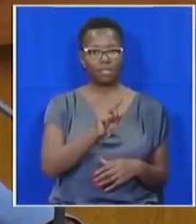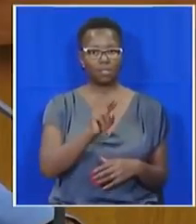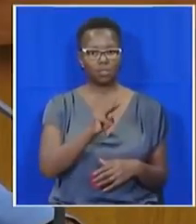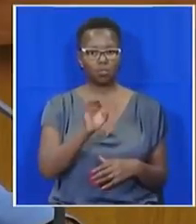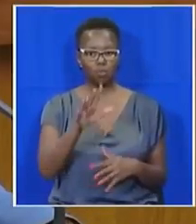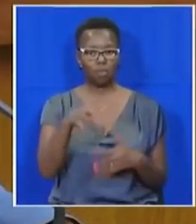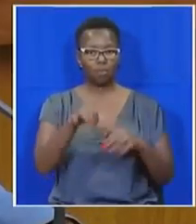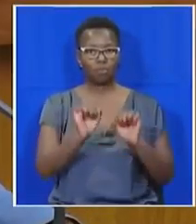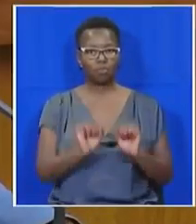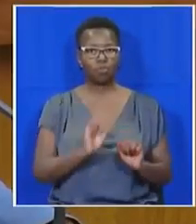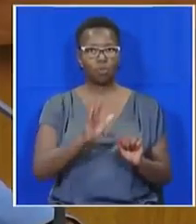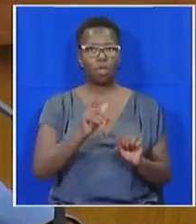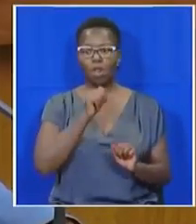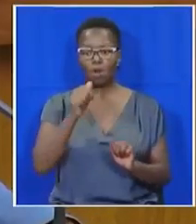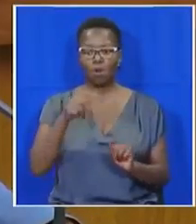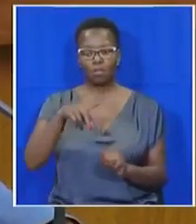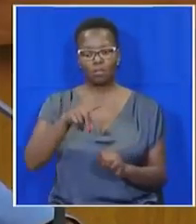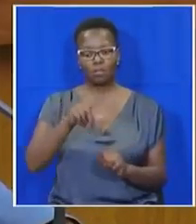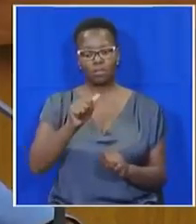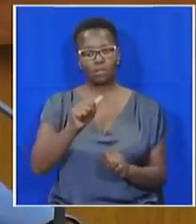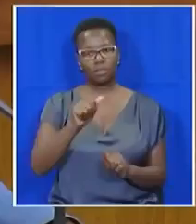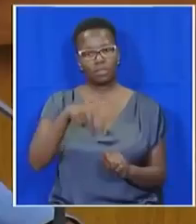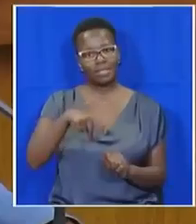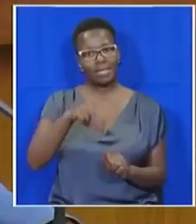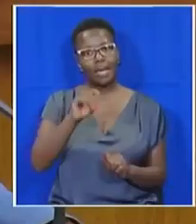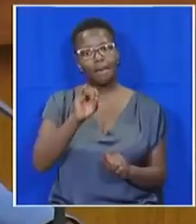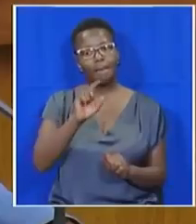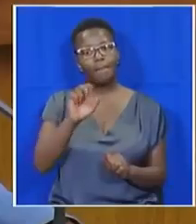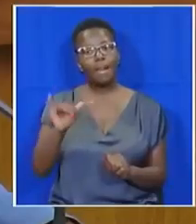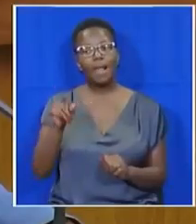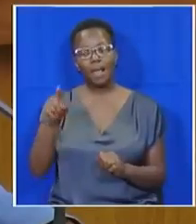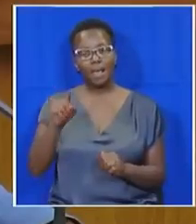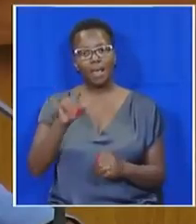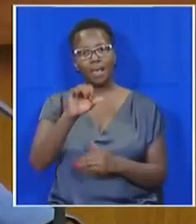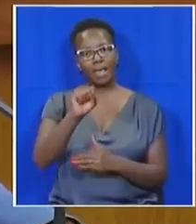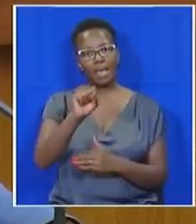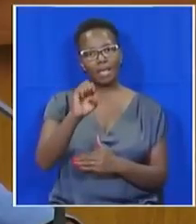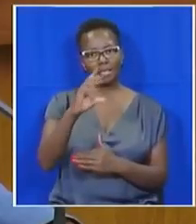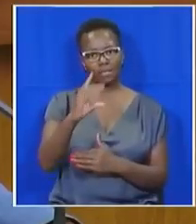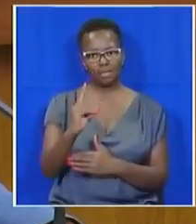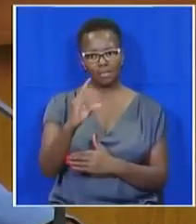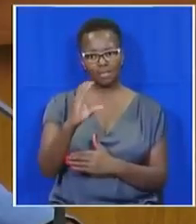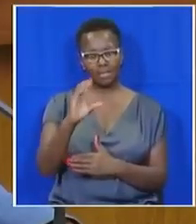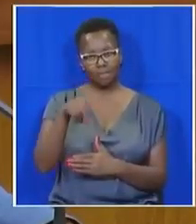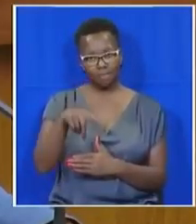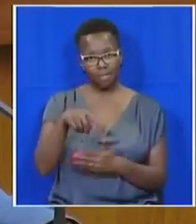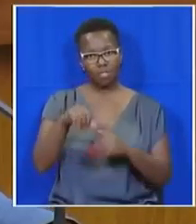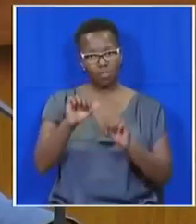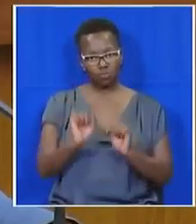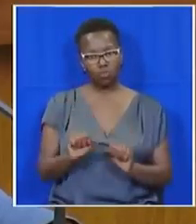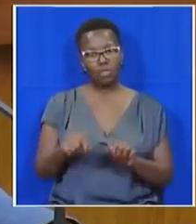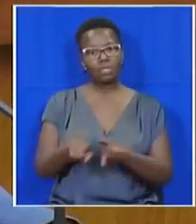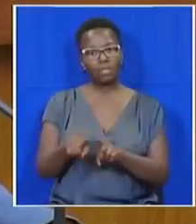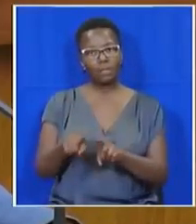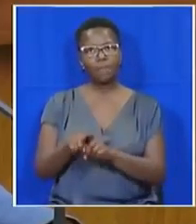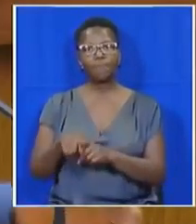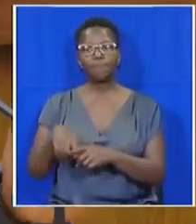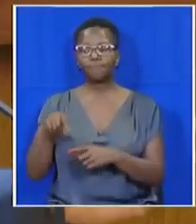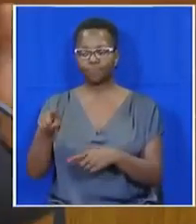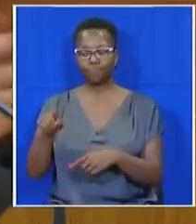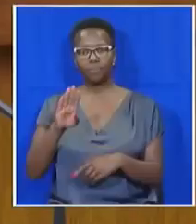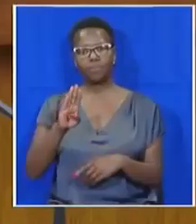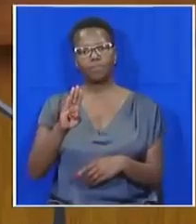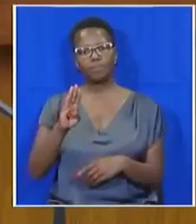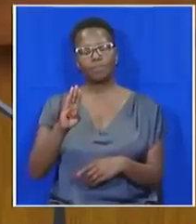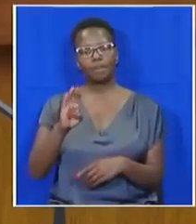rather than Yersin Pillay, who is the Young Communist League's chairperson and Minister Leydin Zimander's chosen son. And they